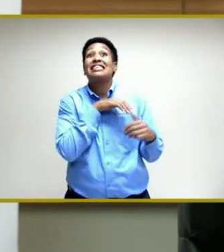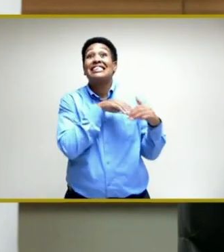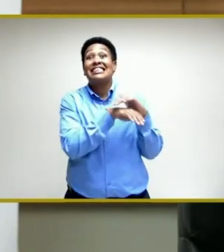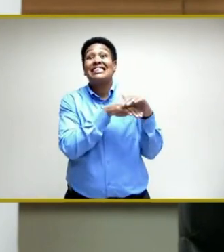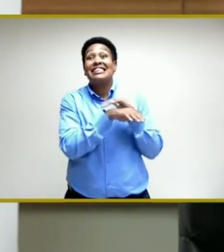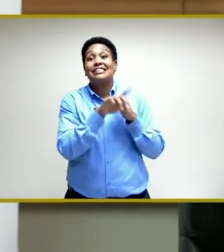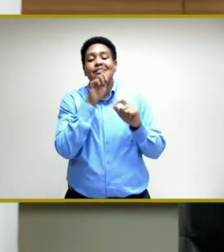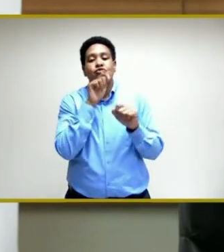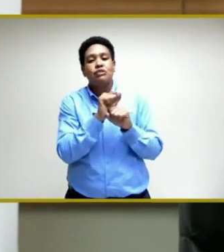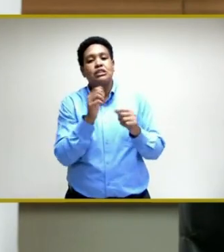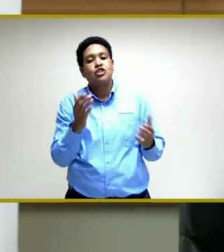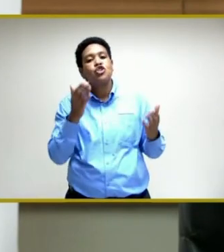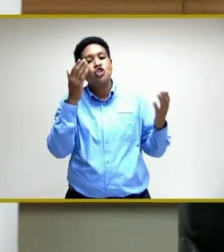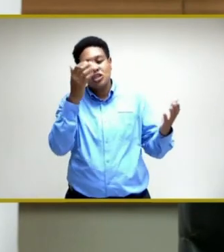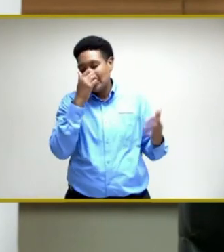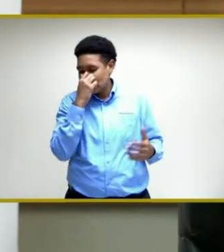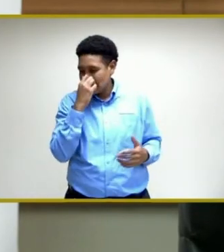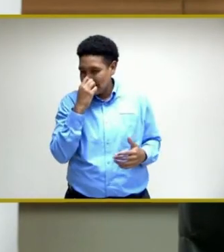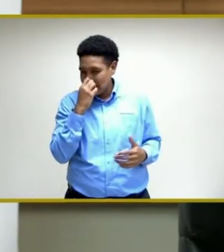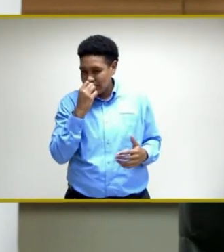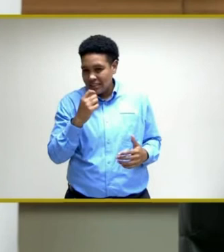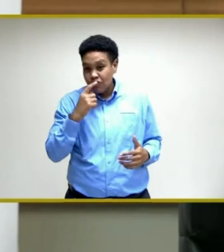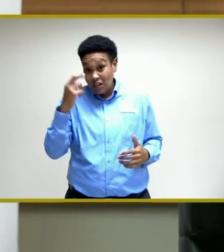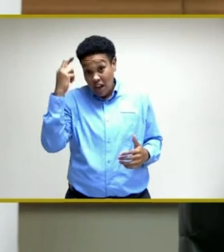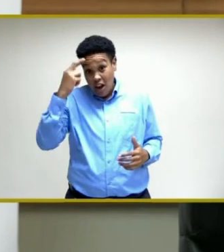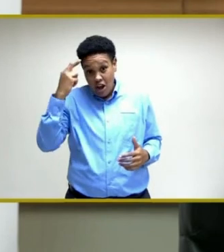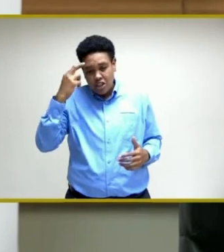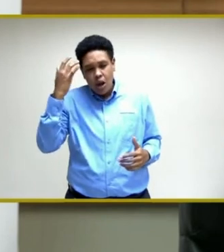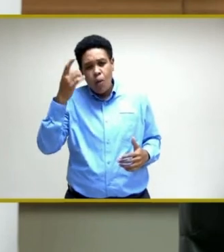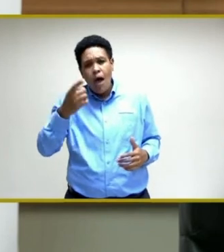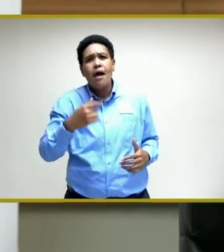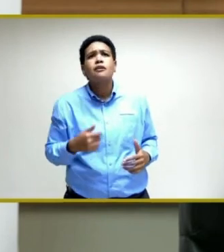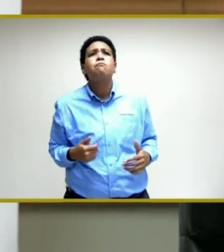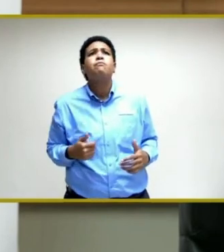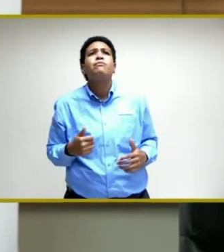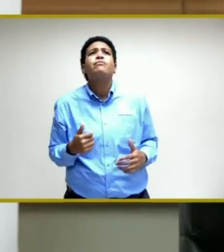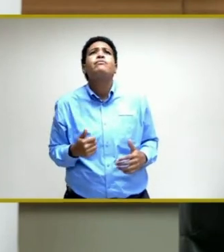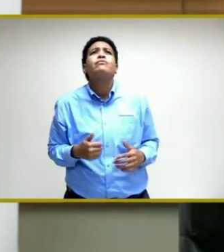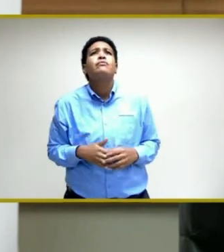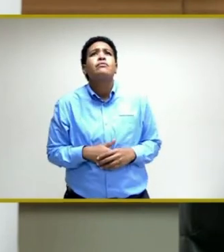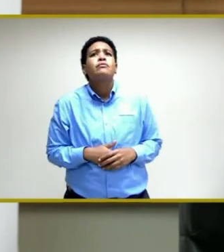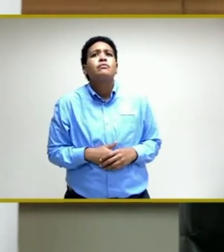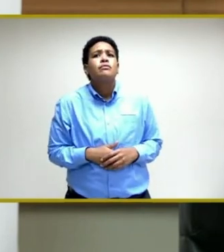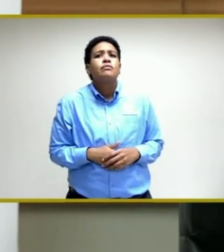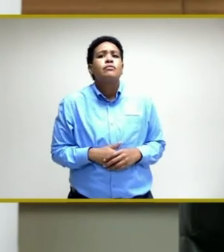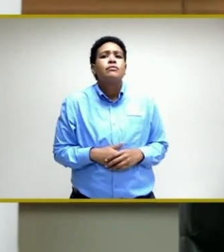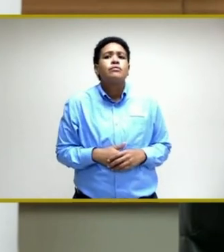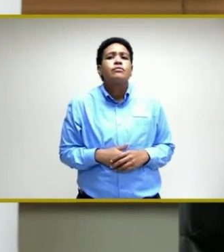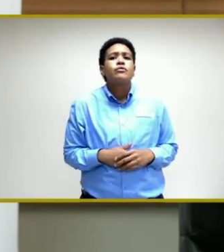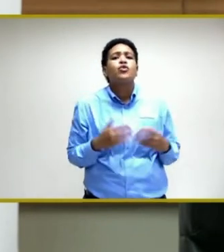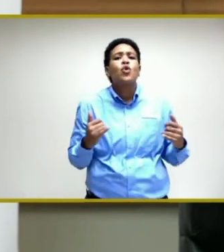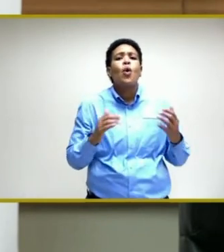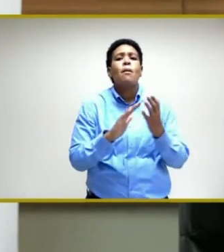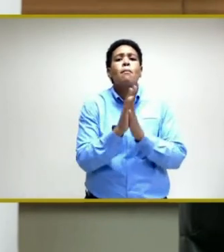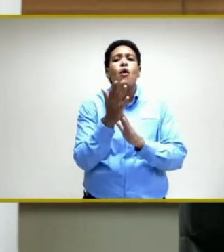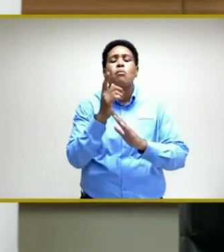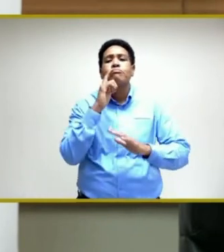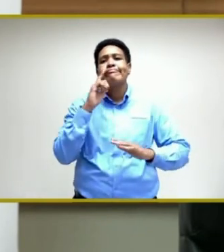that. And it's logical because it is or has become the dominant